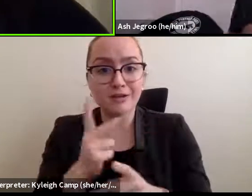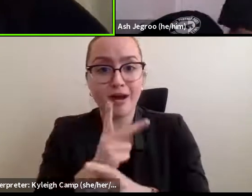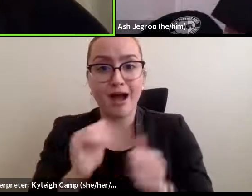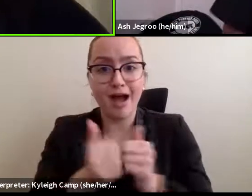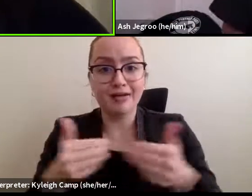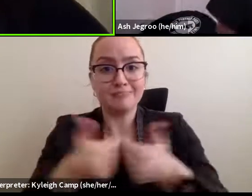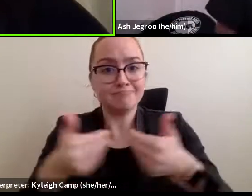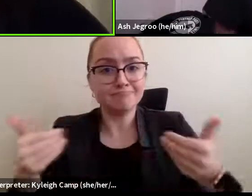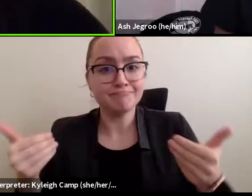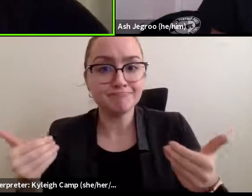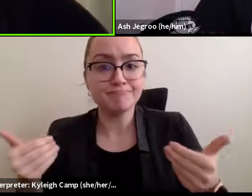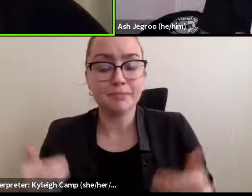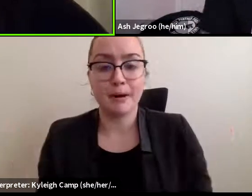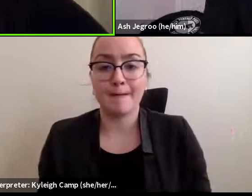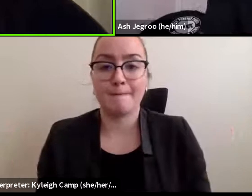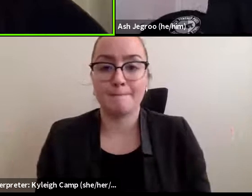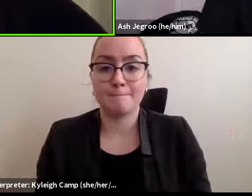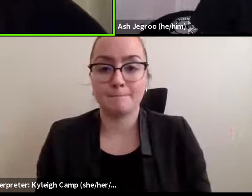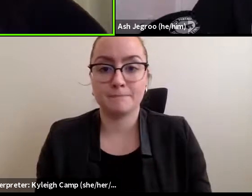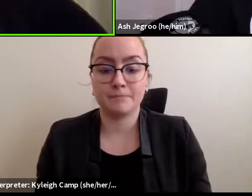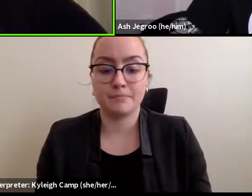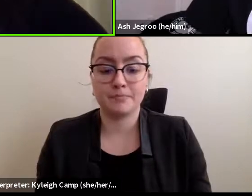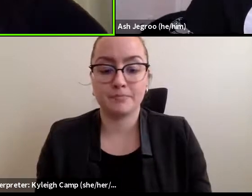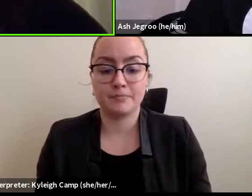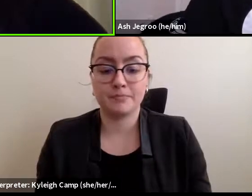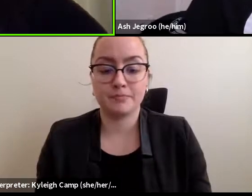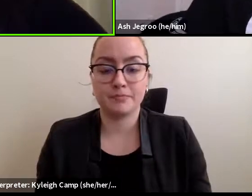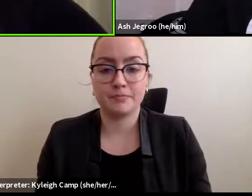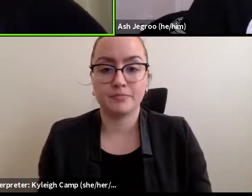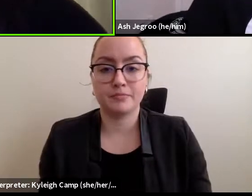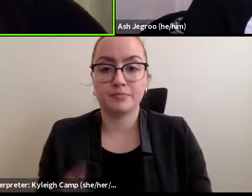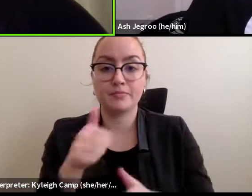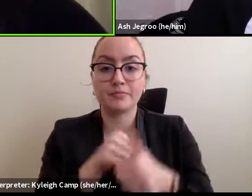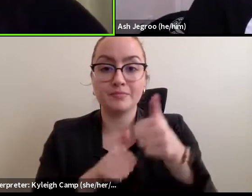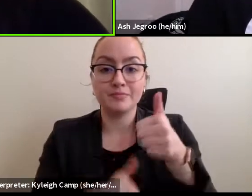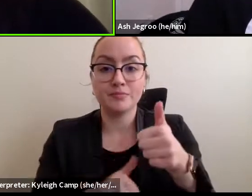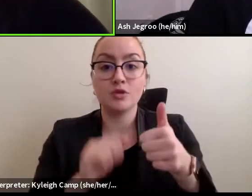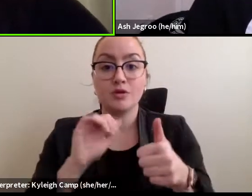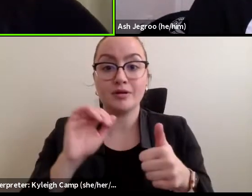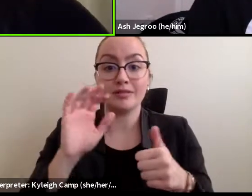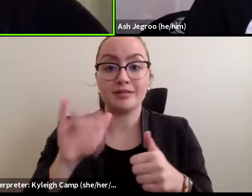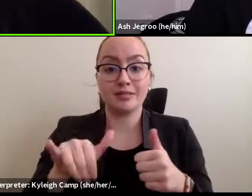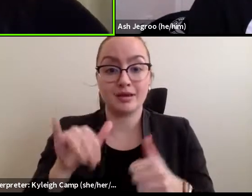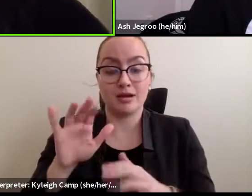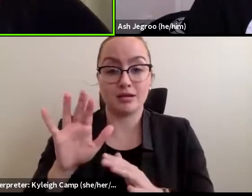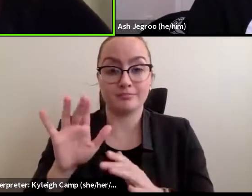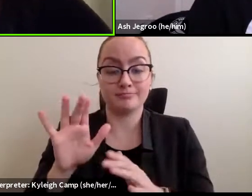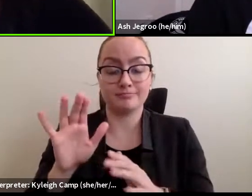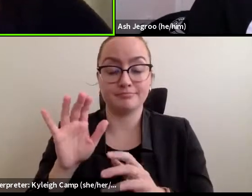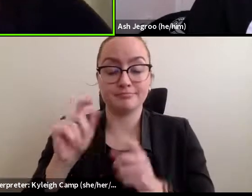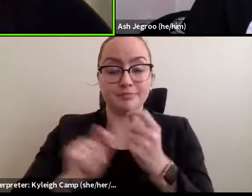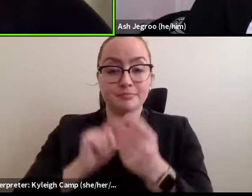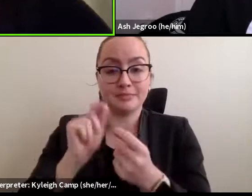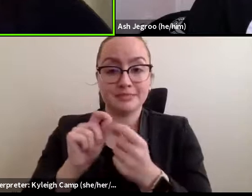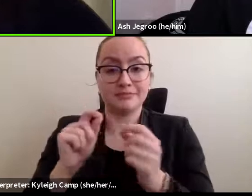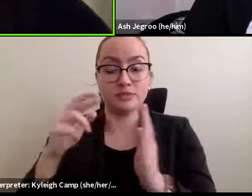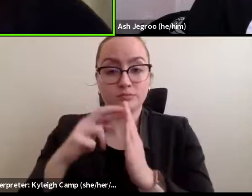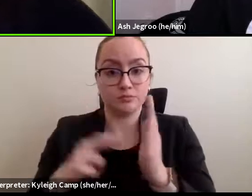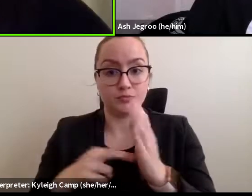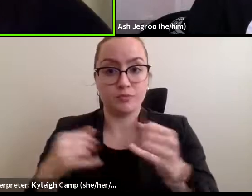And recently, we know the Indian government and the Hindu Nationalist Party has revoked the semi-autonomous status of the region,